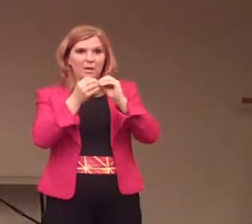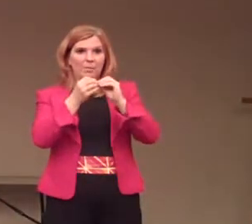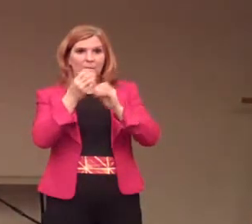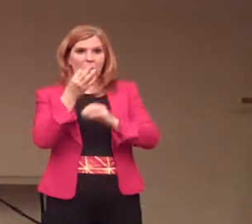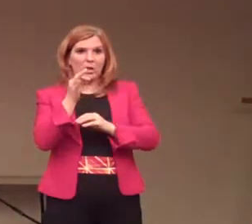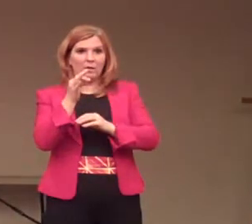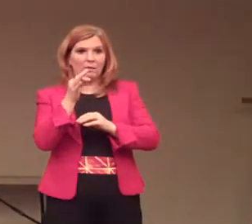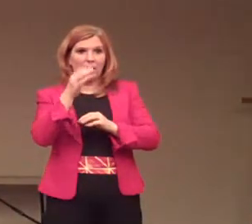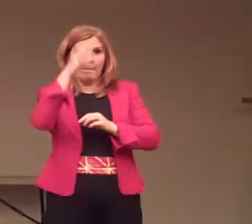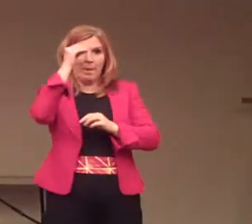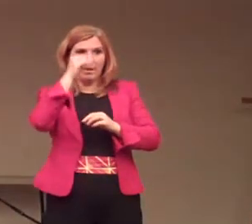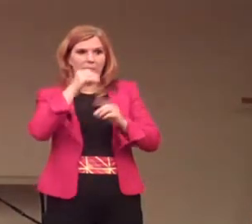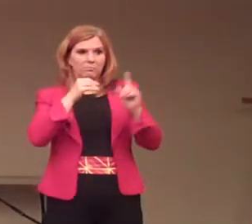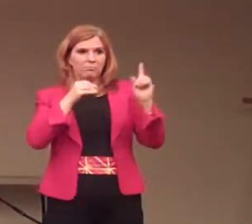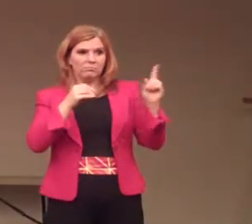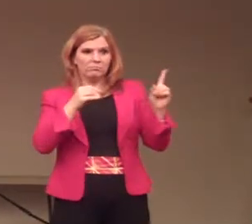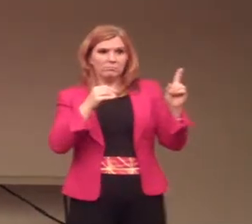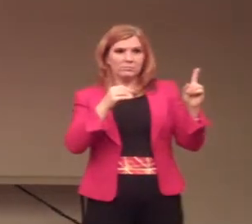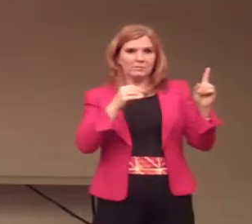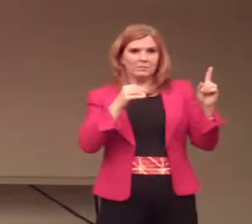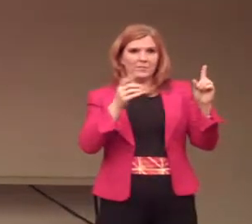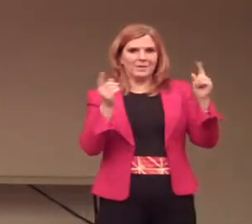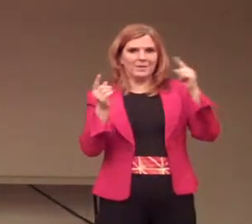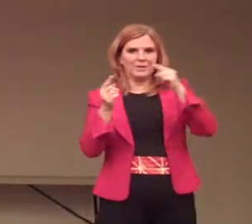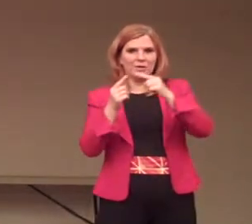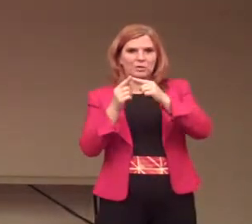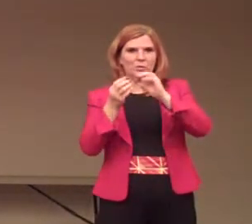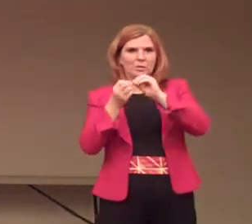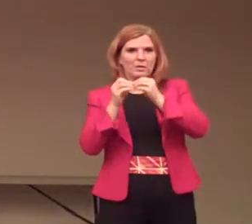men versus the number of women.